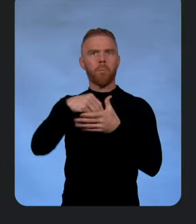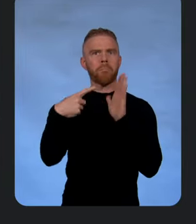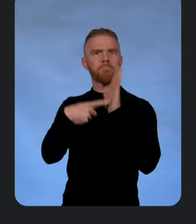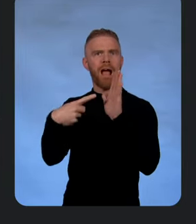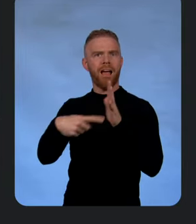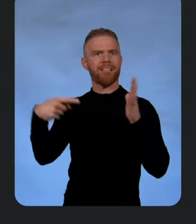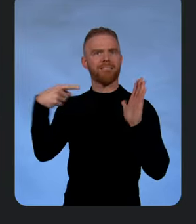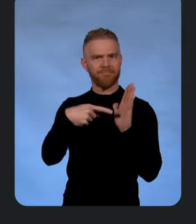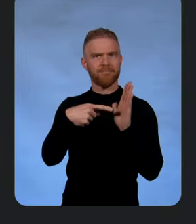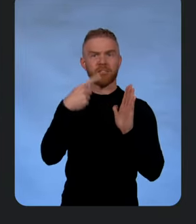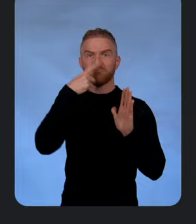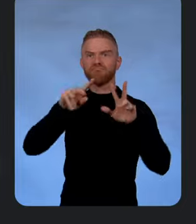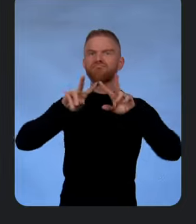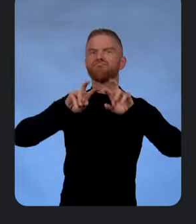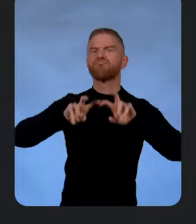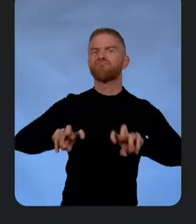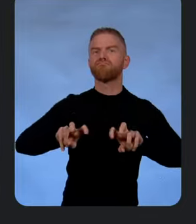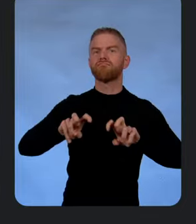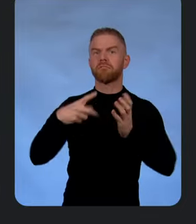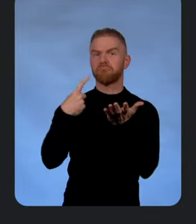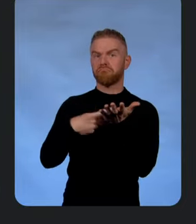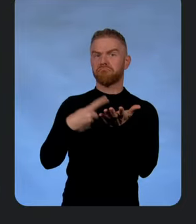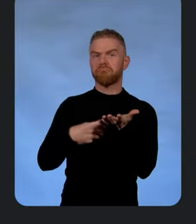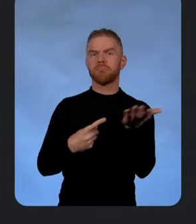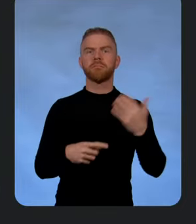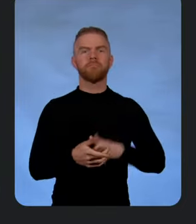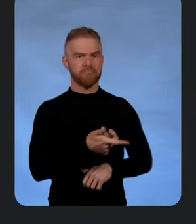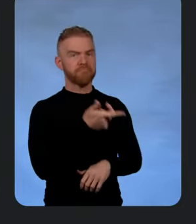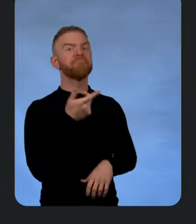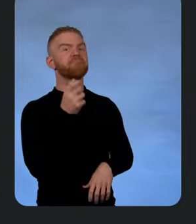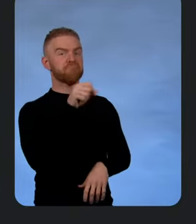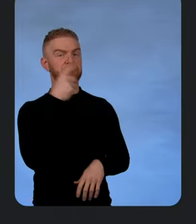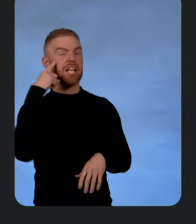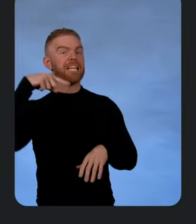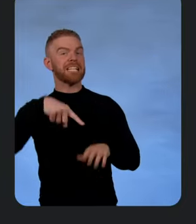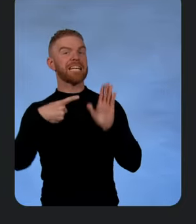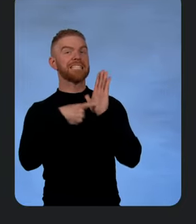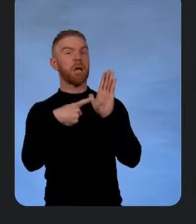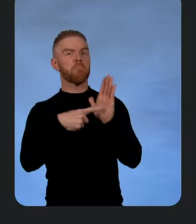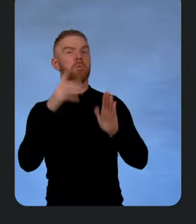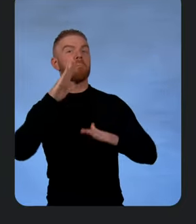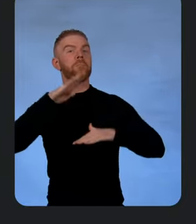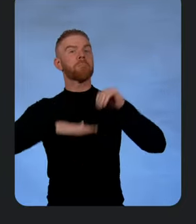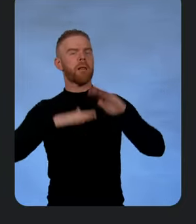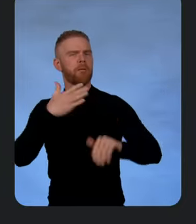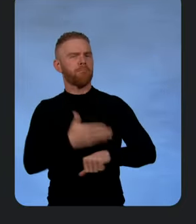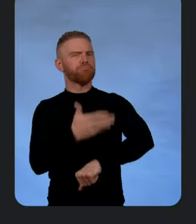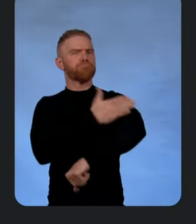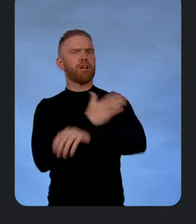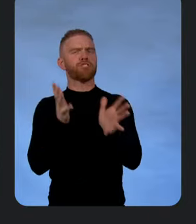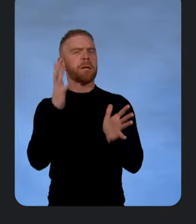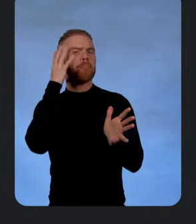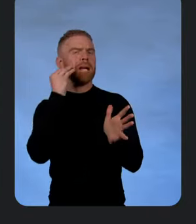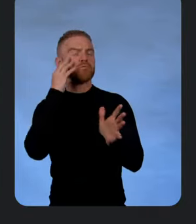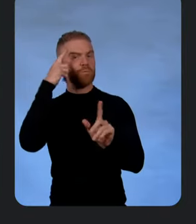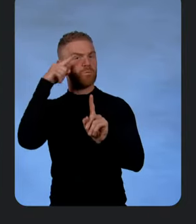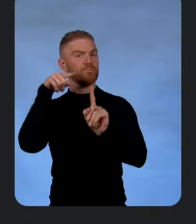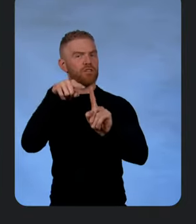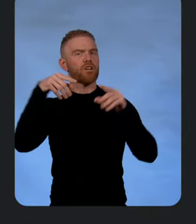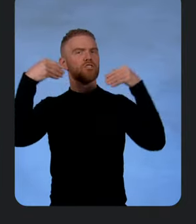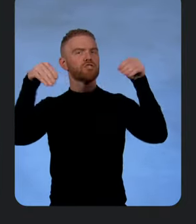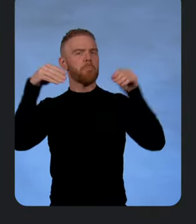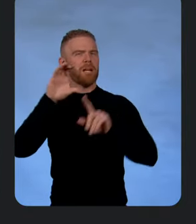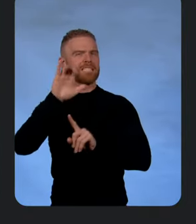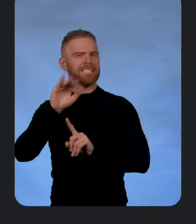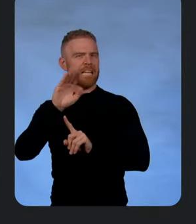the cool stuff? For this demo, we're going to build a better chat experience for Symbol Shops. Okay. Using